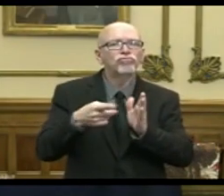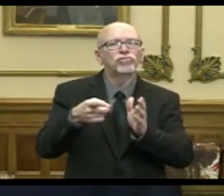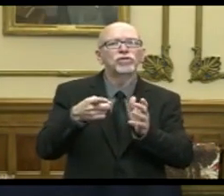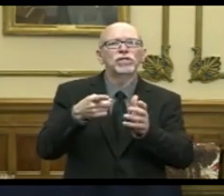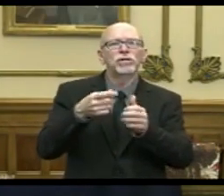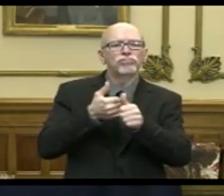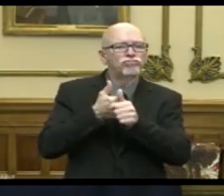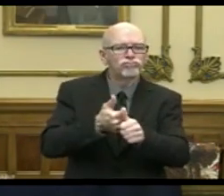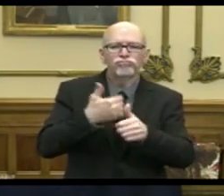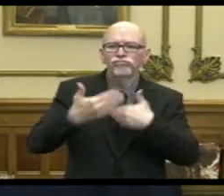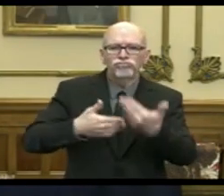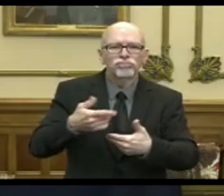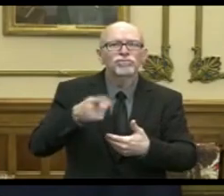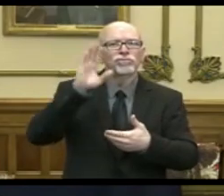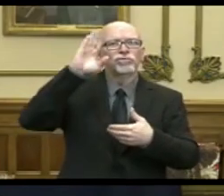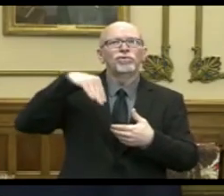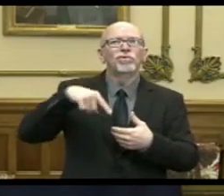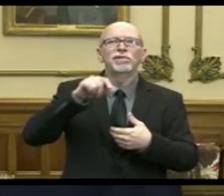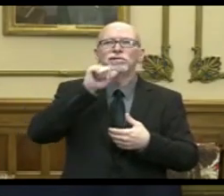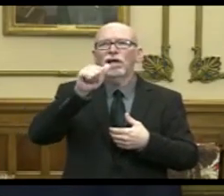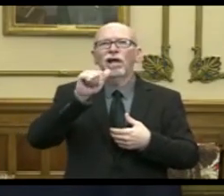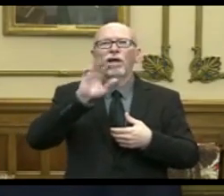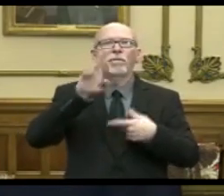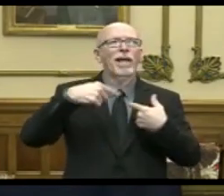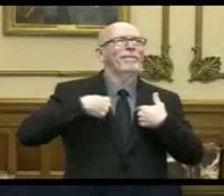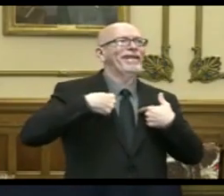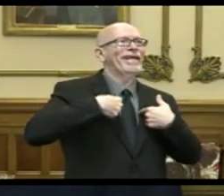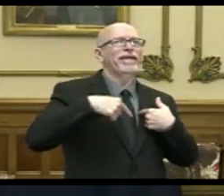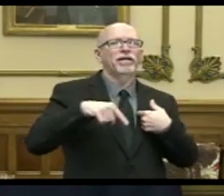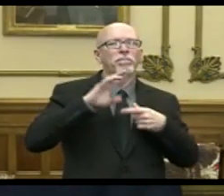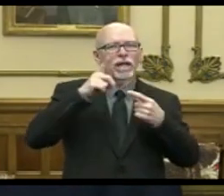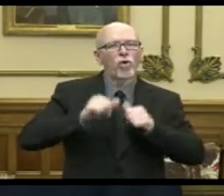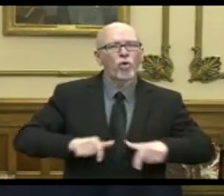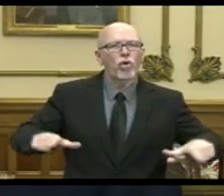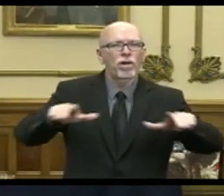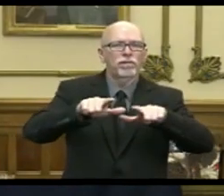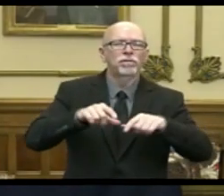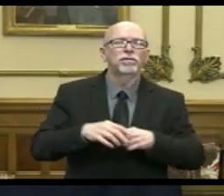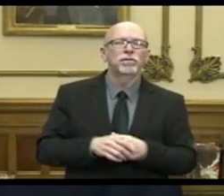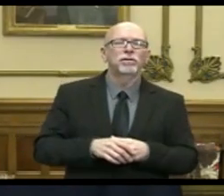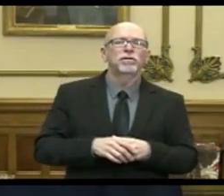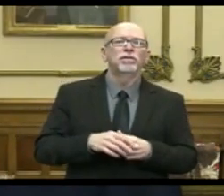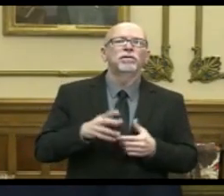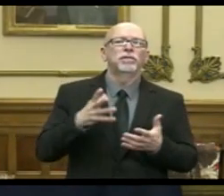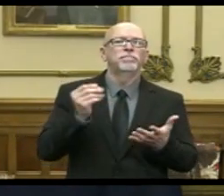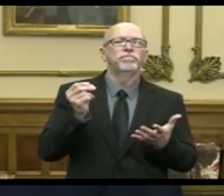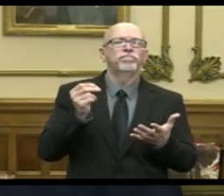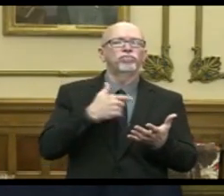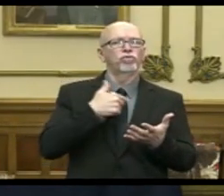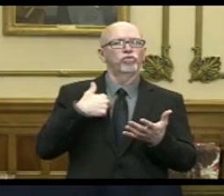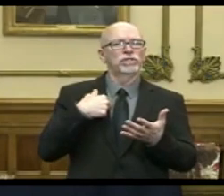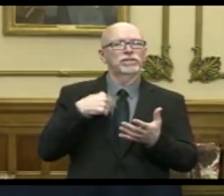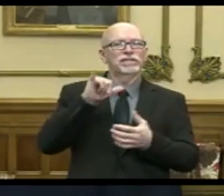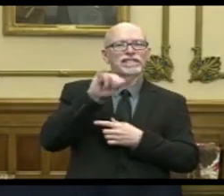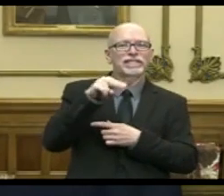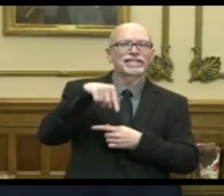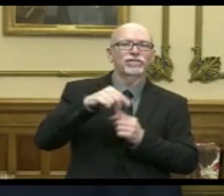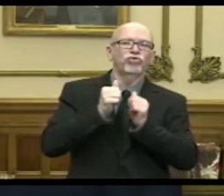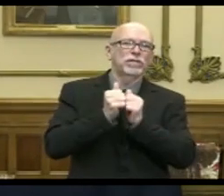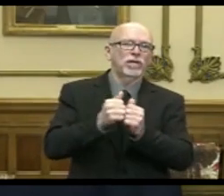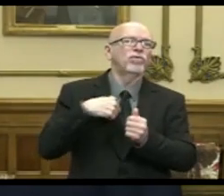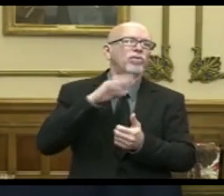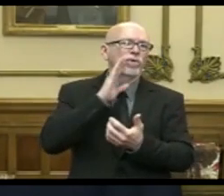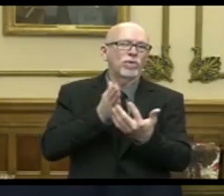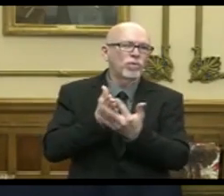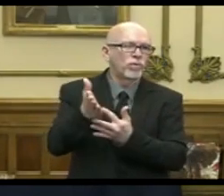program. They understand this is not about me. This is about all of us. And we're in it together. We're going to get through